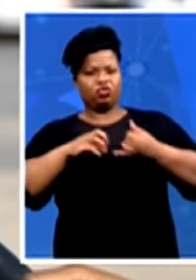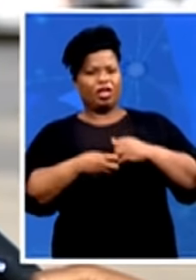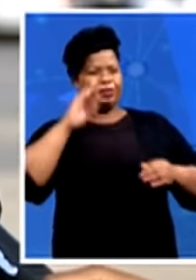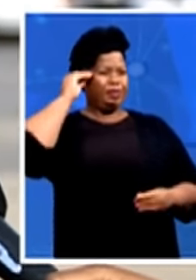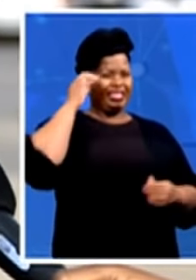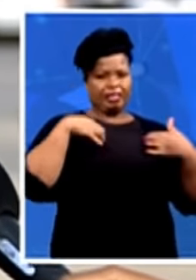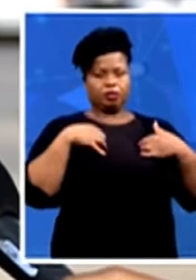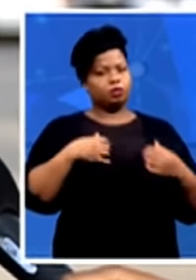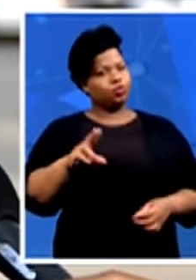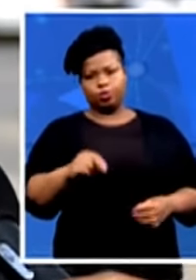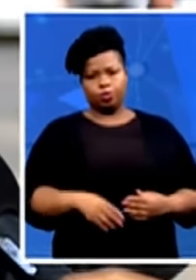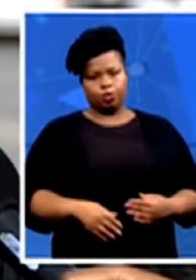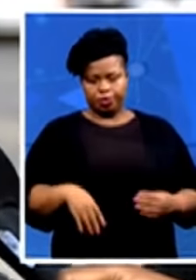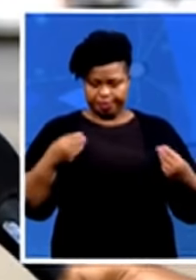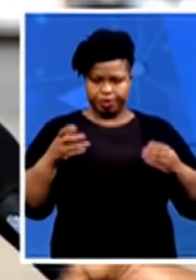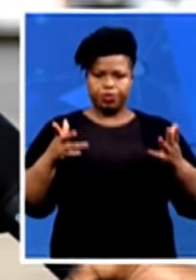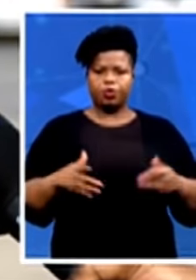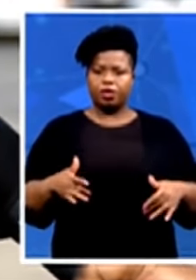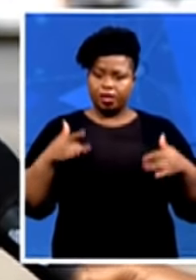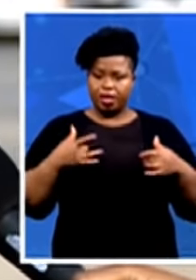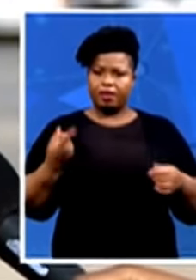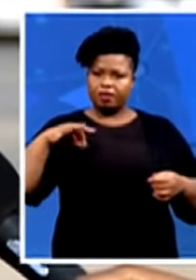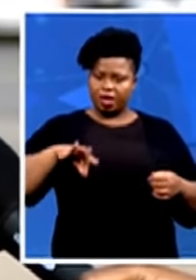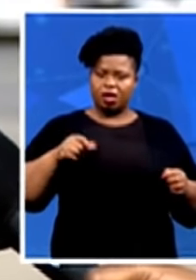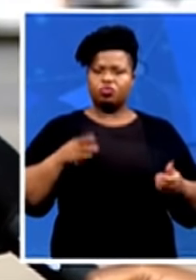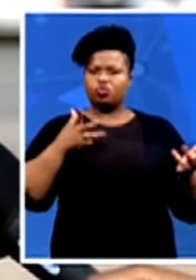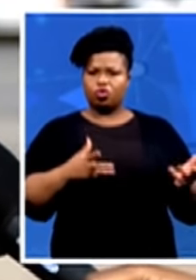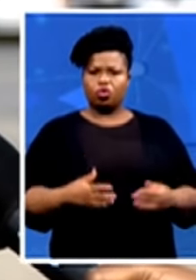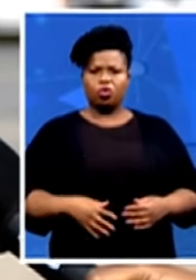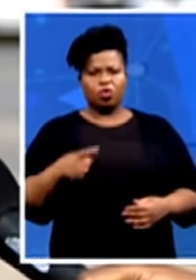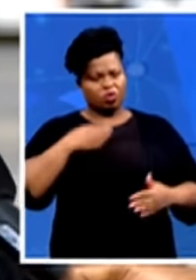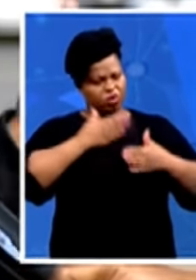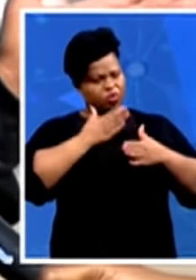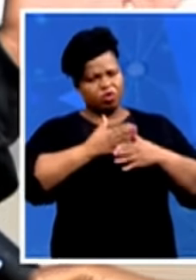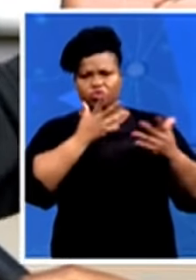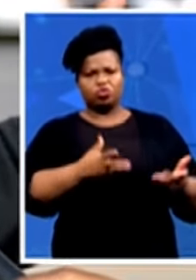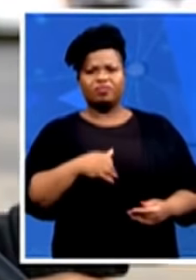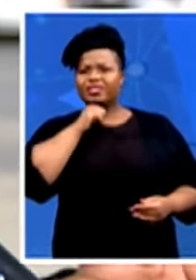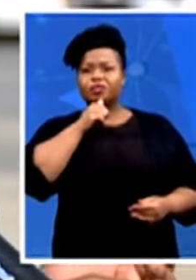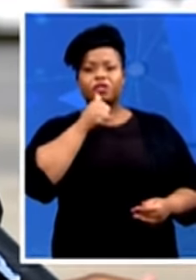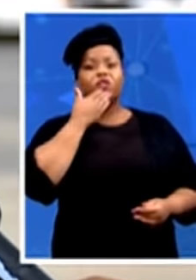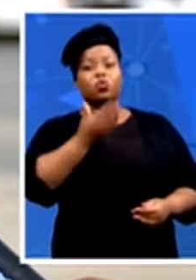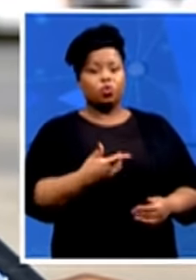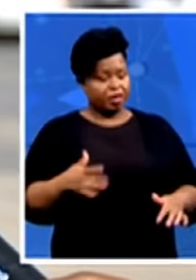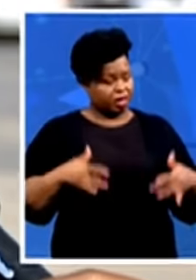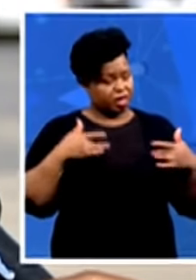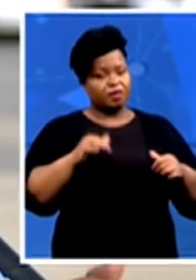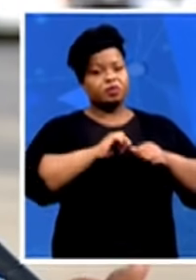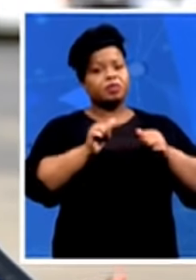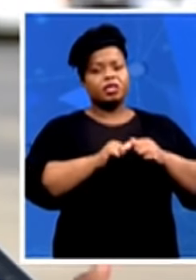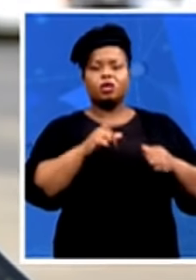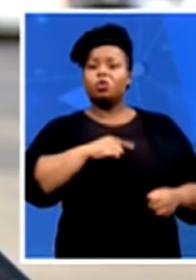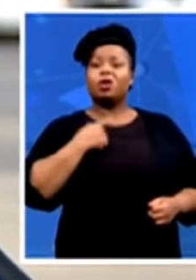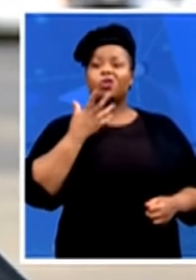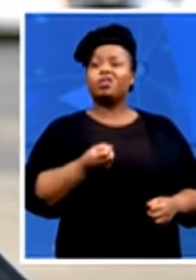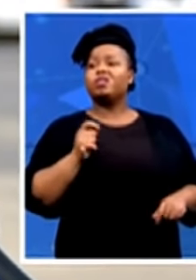Life is life. When we work, we work. It doesn't matter who we work for who. But life is better. And then you have people who think because